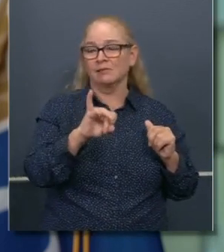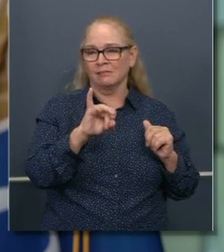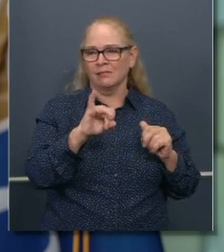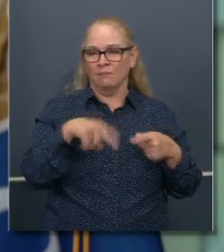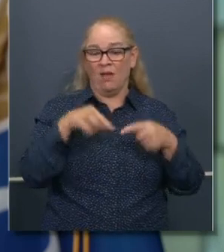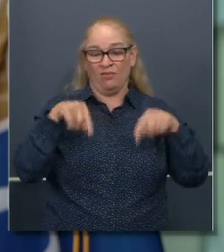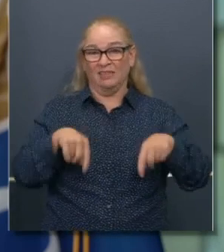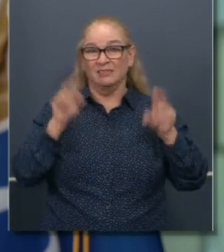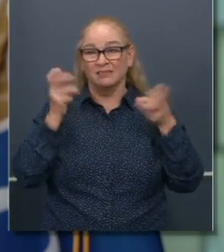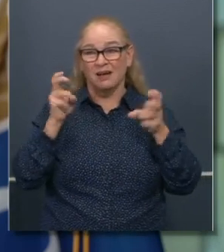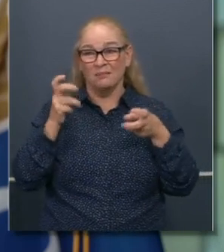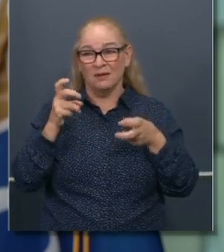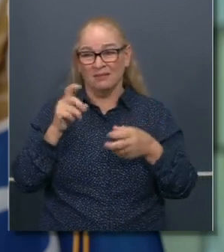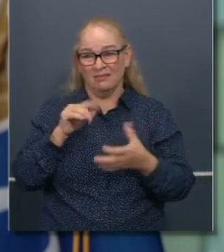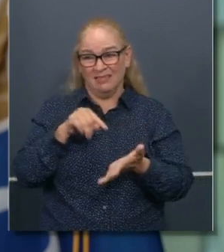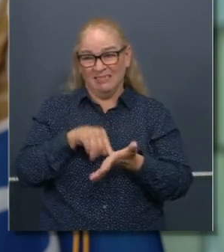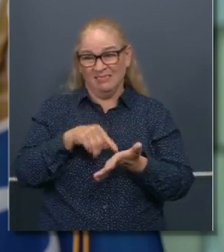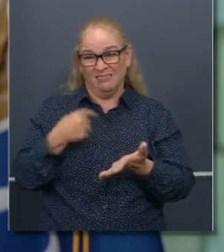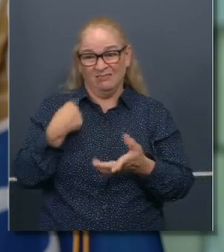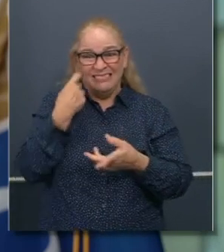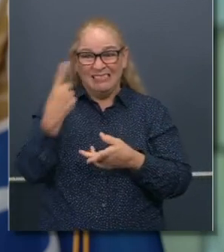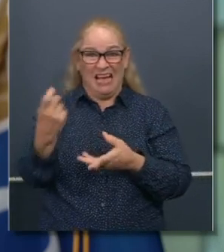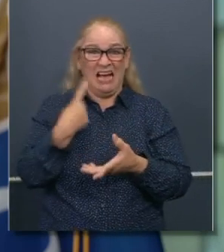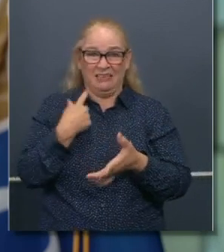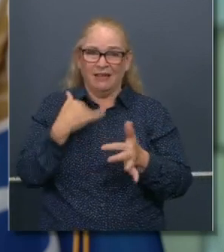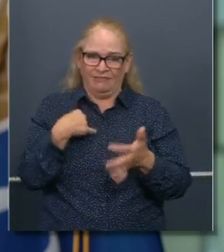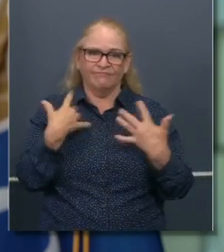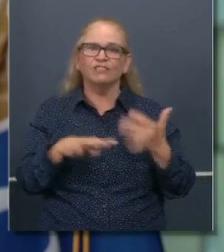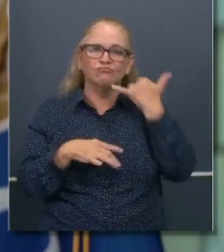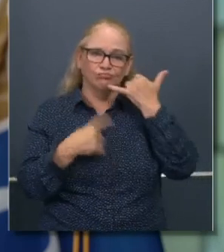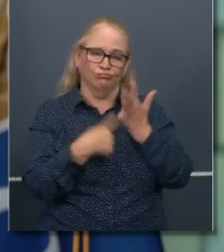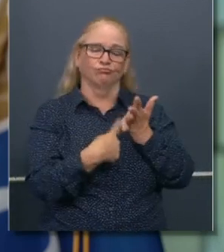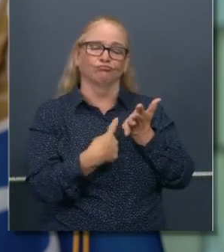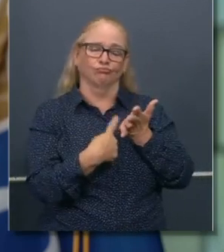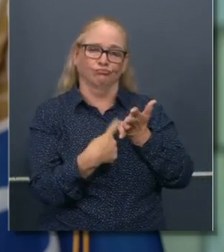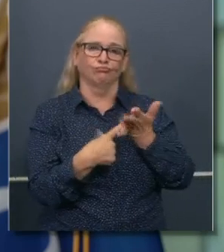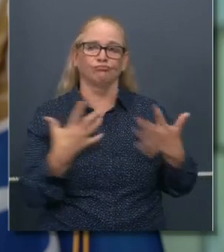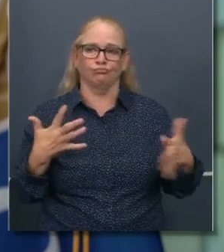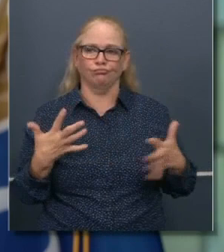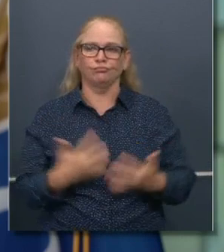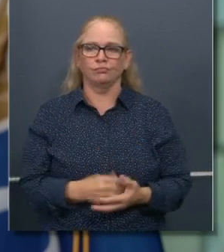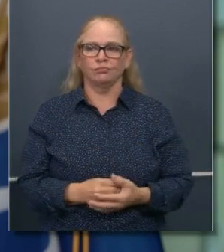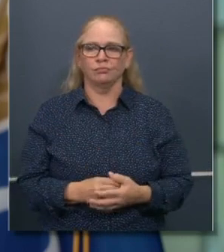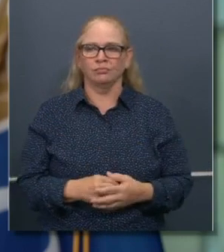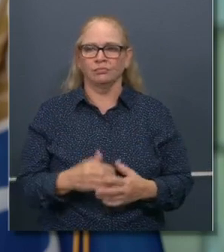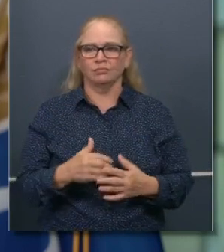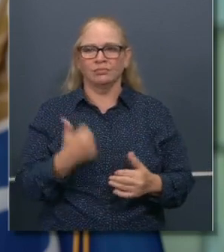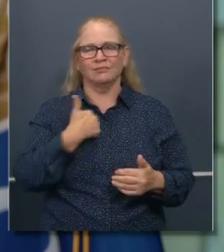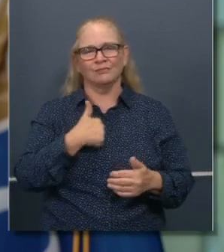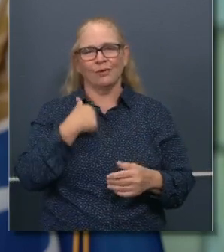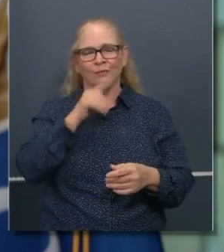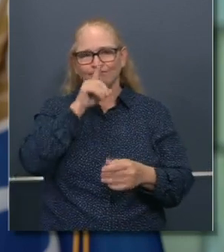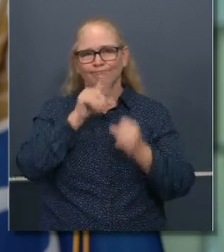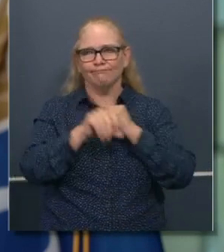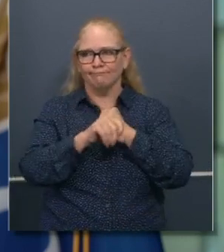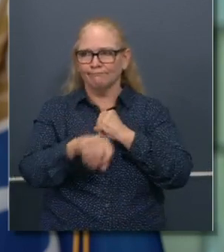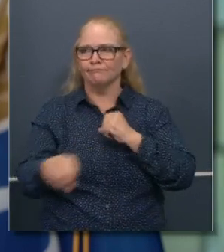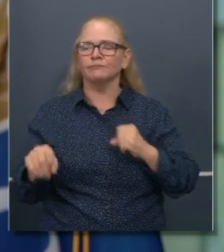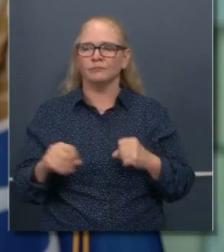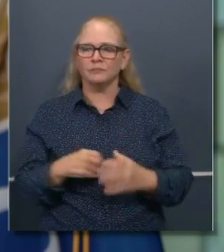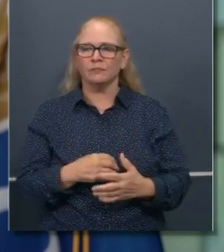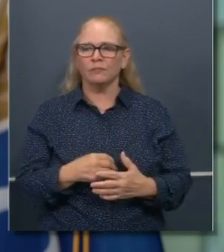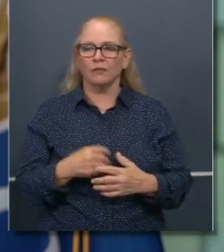answer to your question of what are we doing, uh, and know this, forgive the long windedness, uh, that we are working,